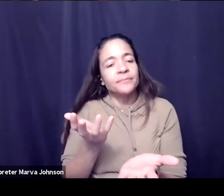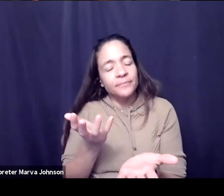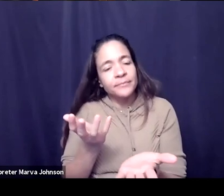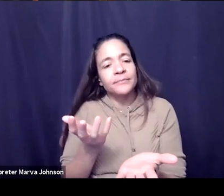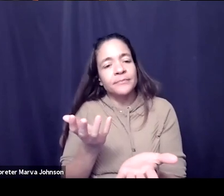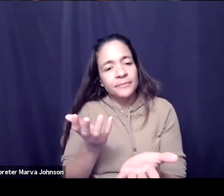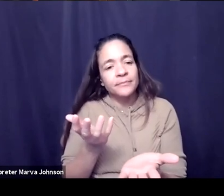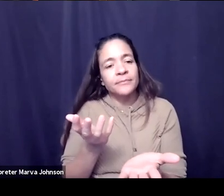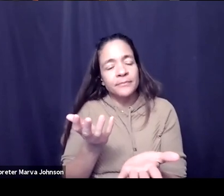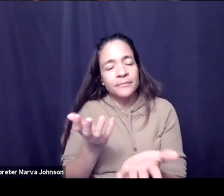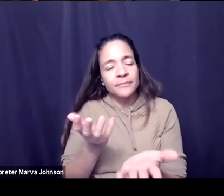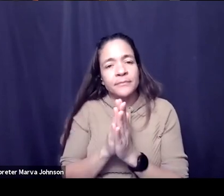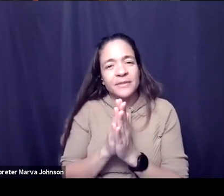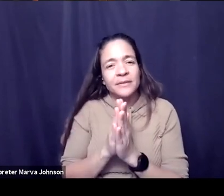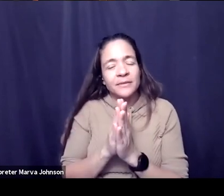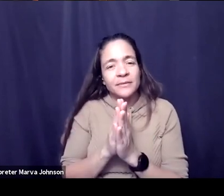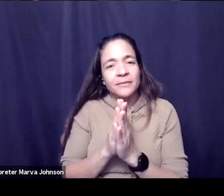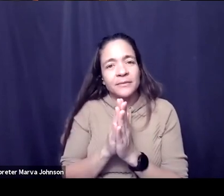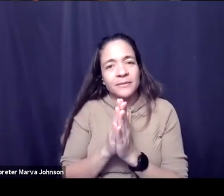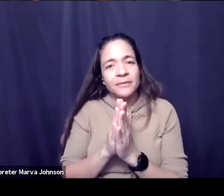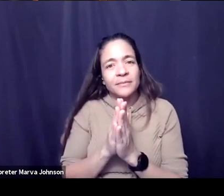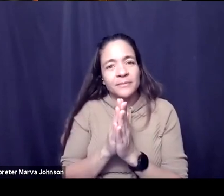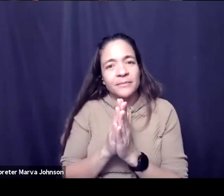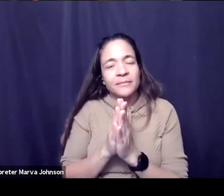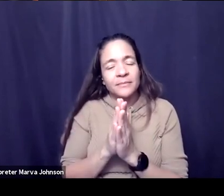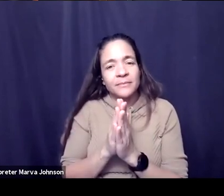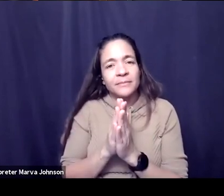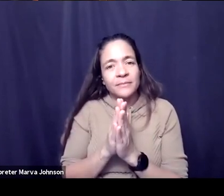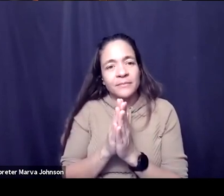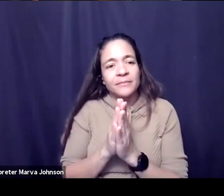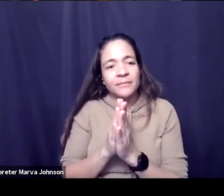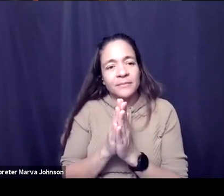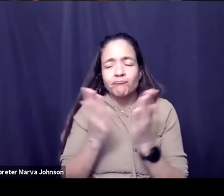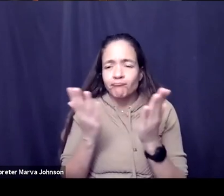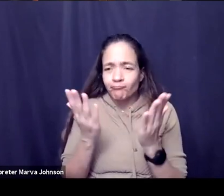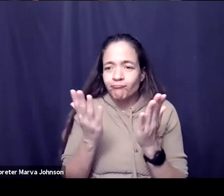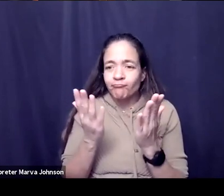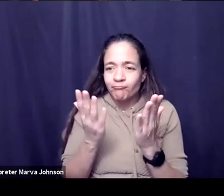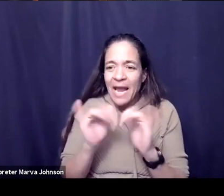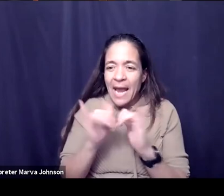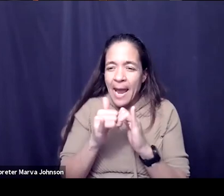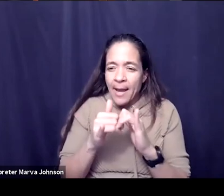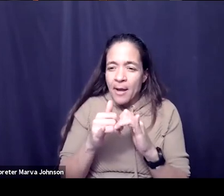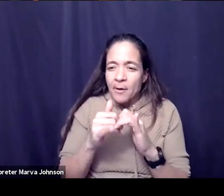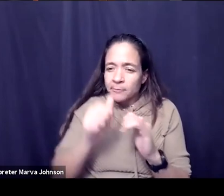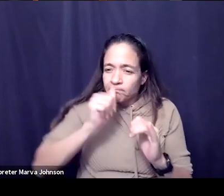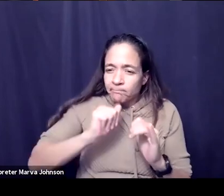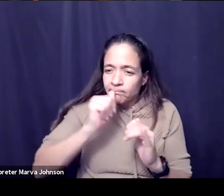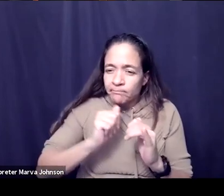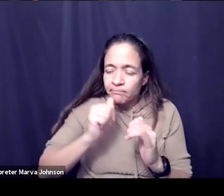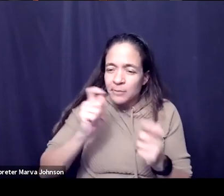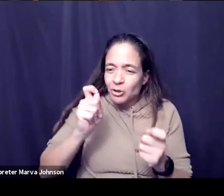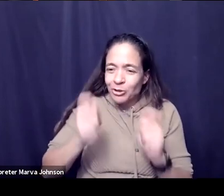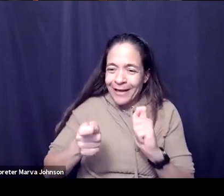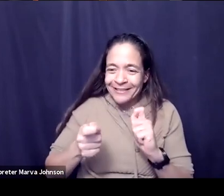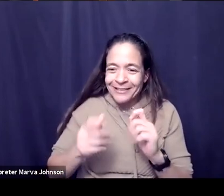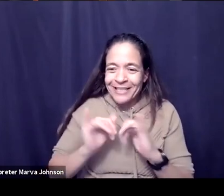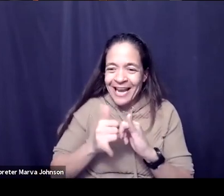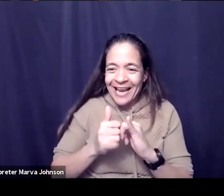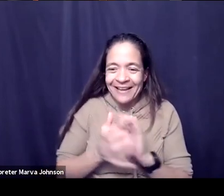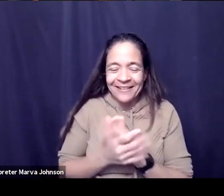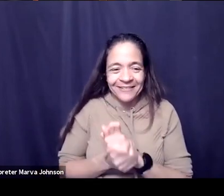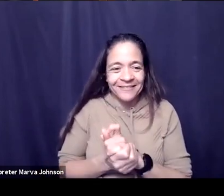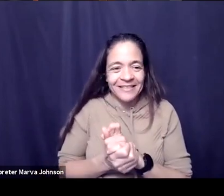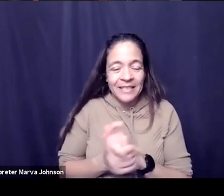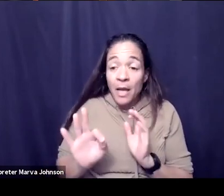and and and the challenges people face is dealing with change and i think the the tip there as far